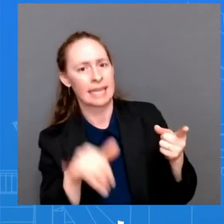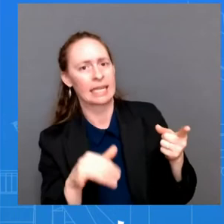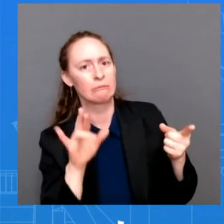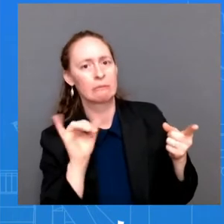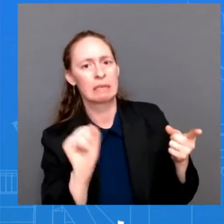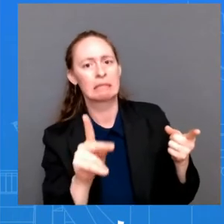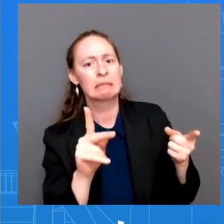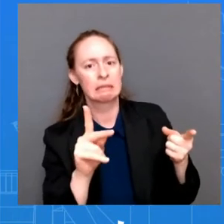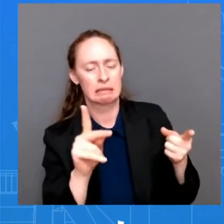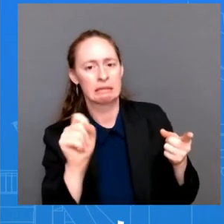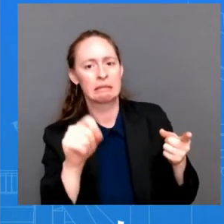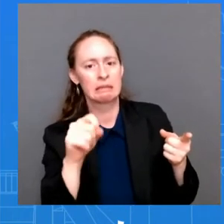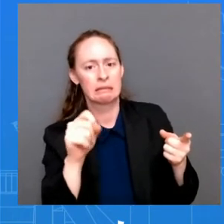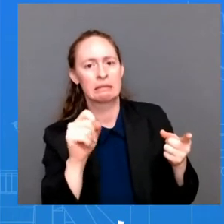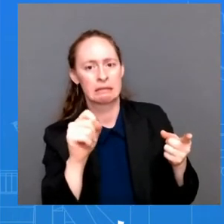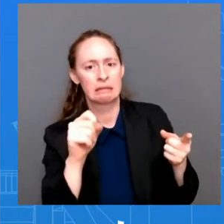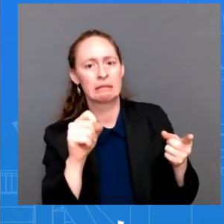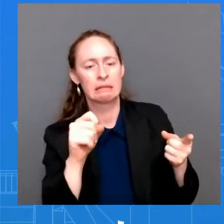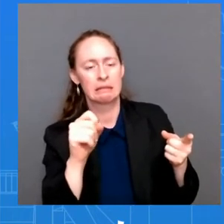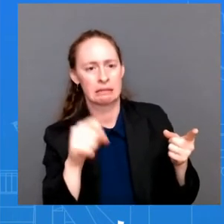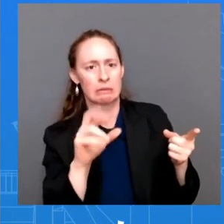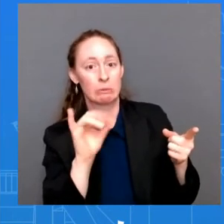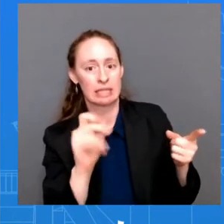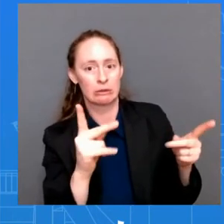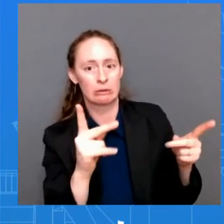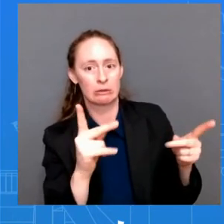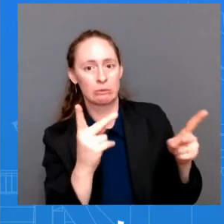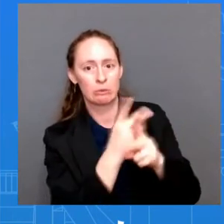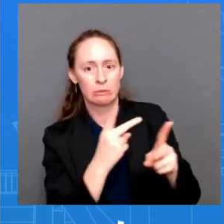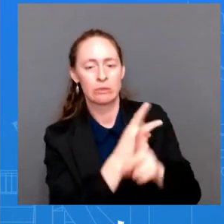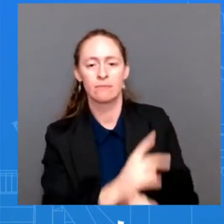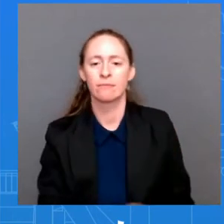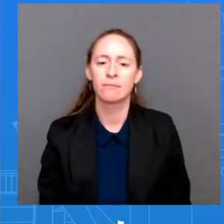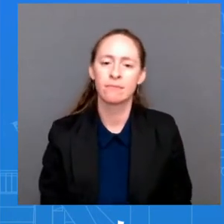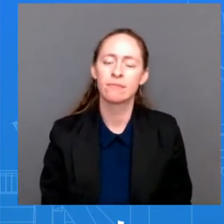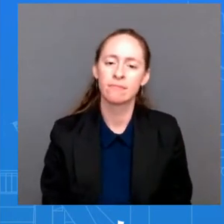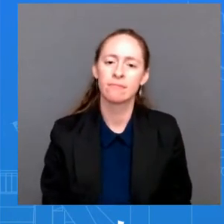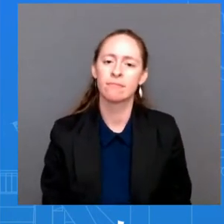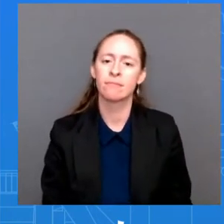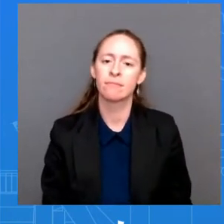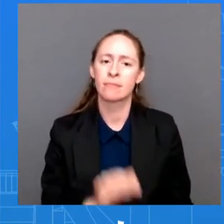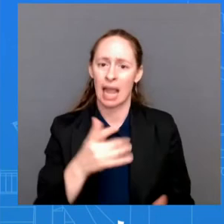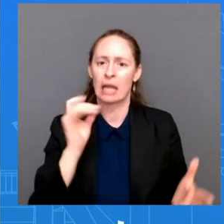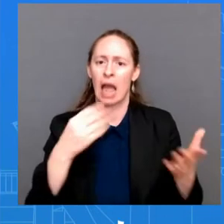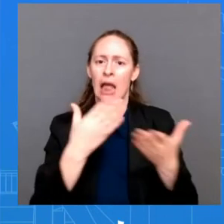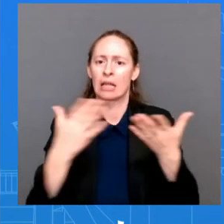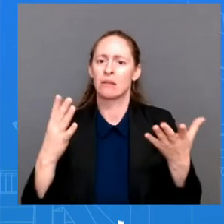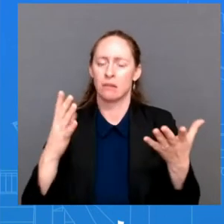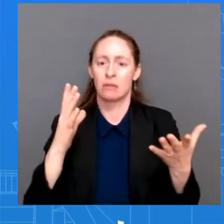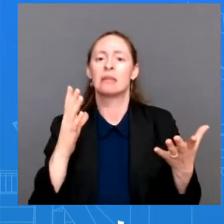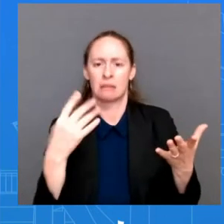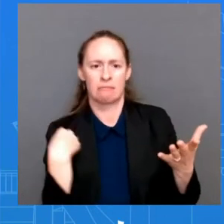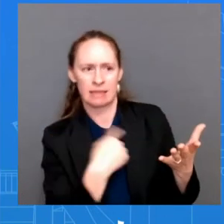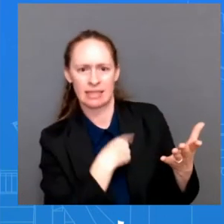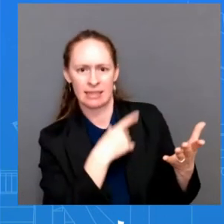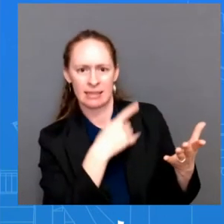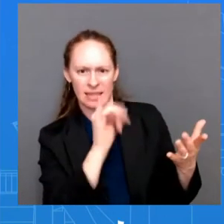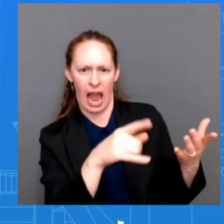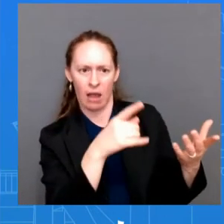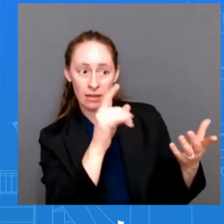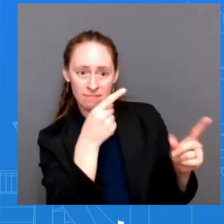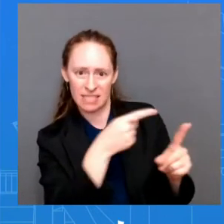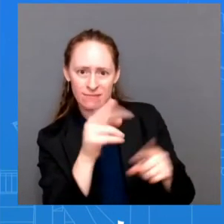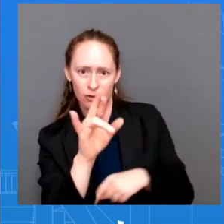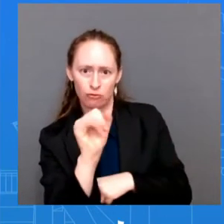lead to unintended consequences. And that's really the risk. You asked specifically, are they at risk? That's where the risk comes in. It's